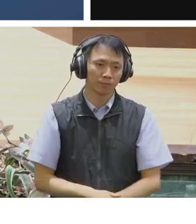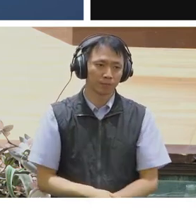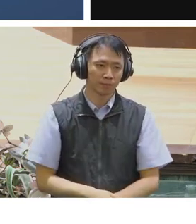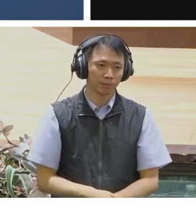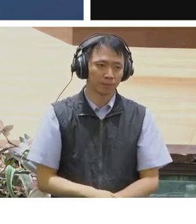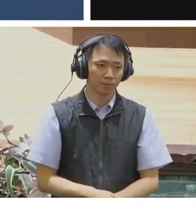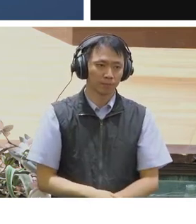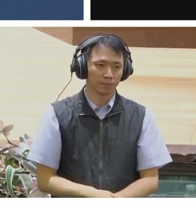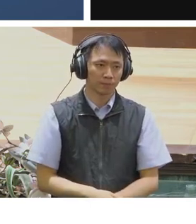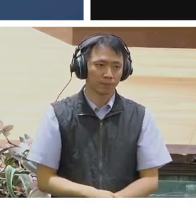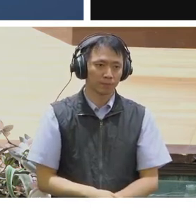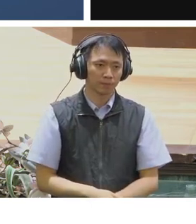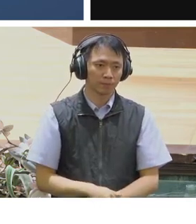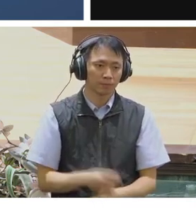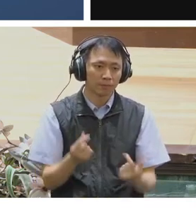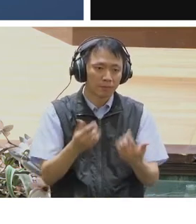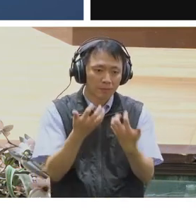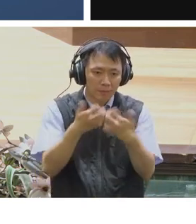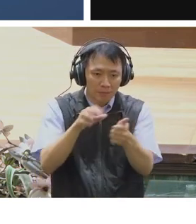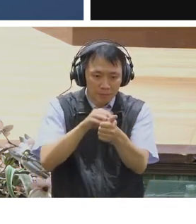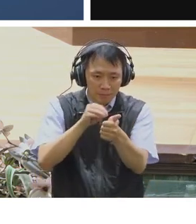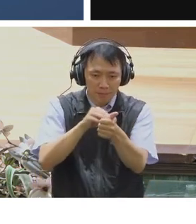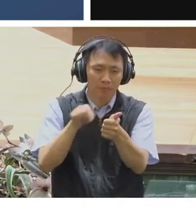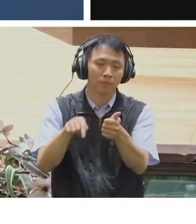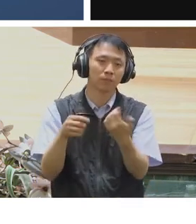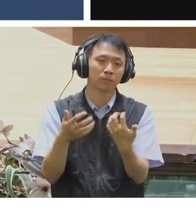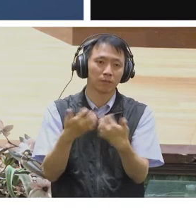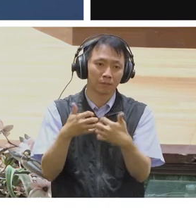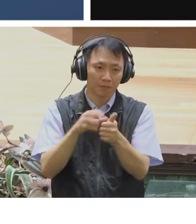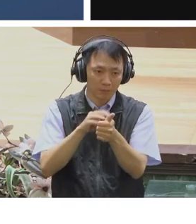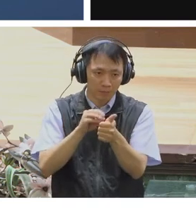discovery platform, to use that as a collective intelligence